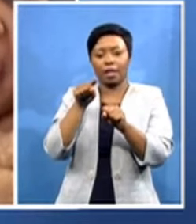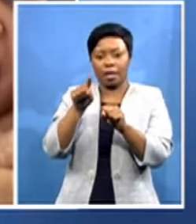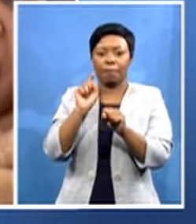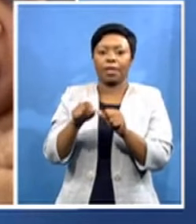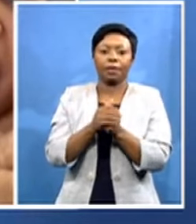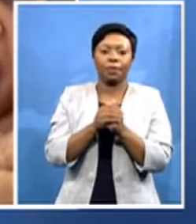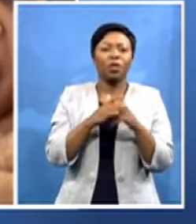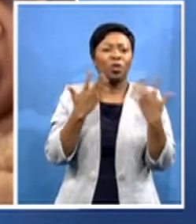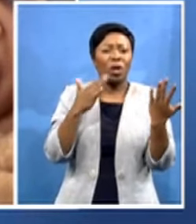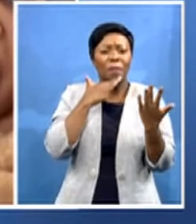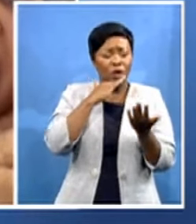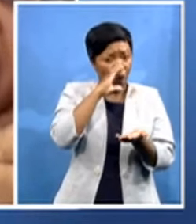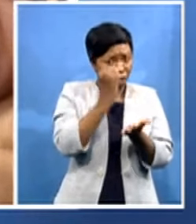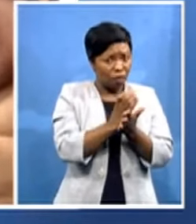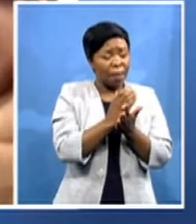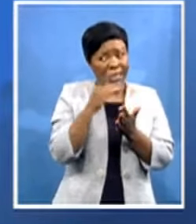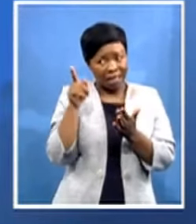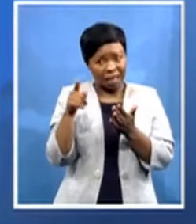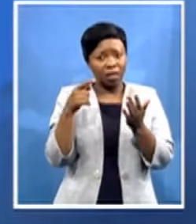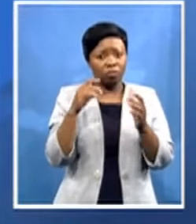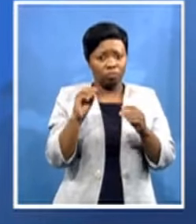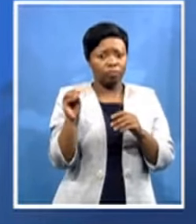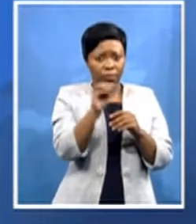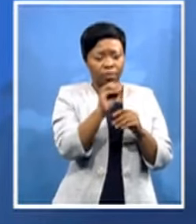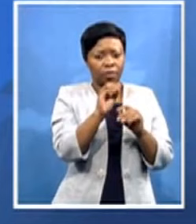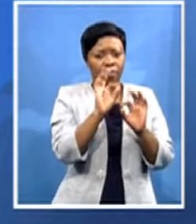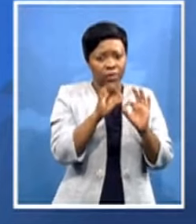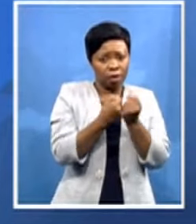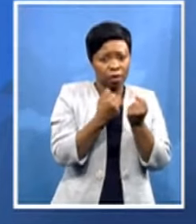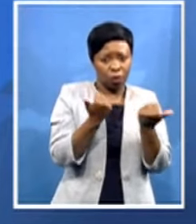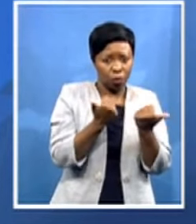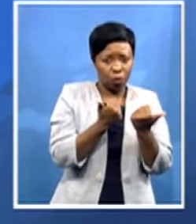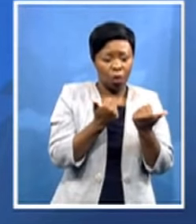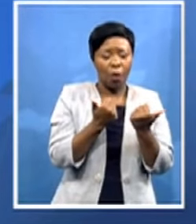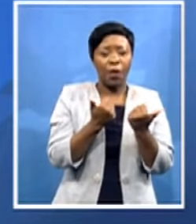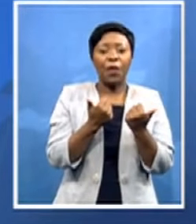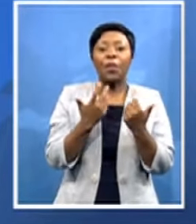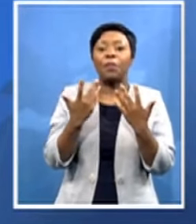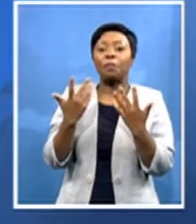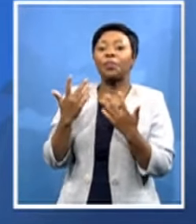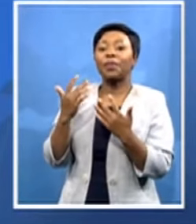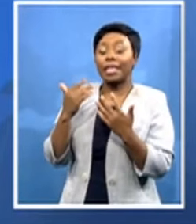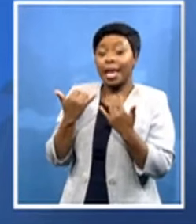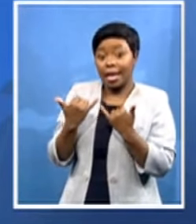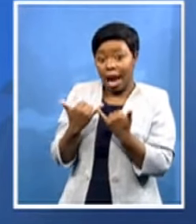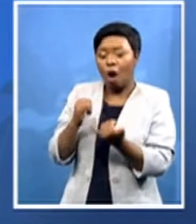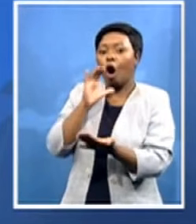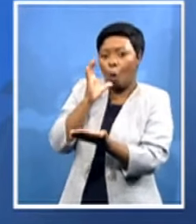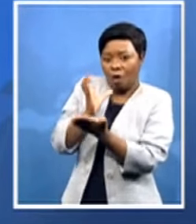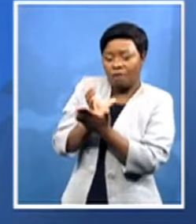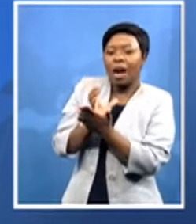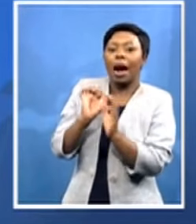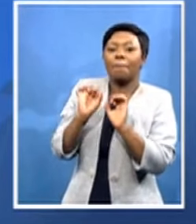yes at this stage i can confirm that the northern africa